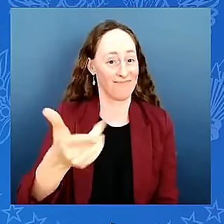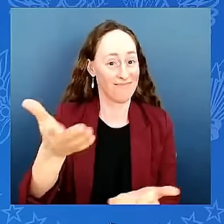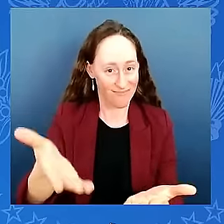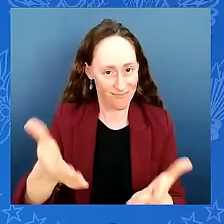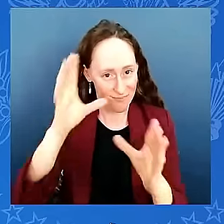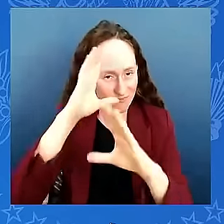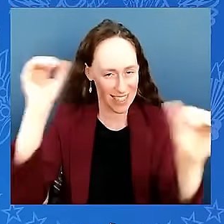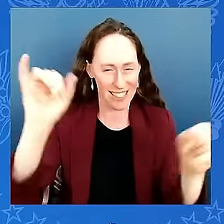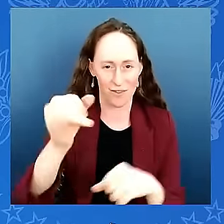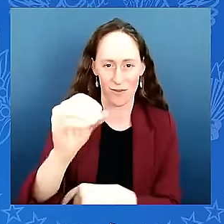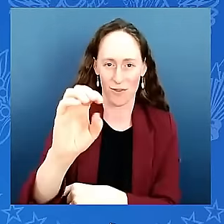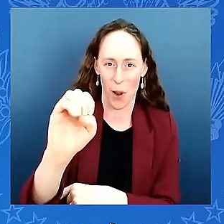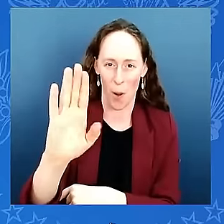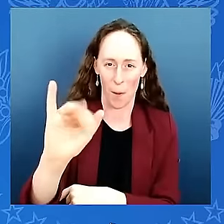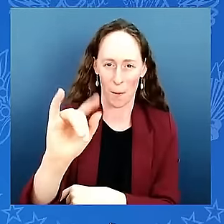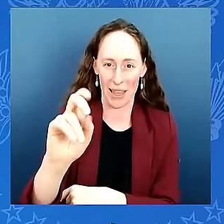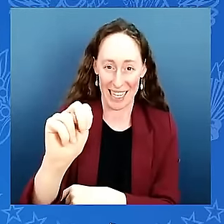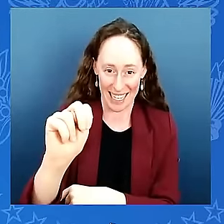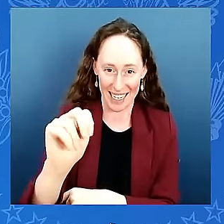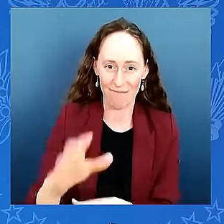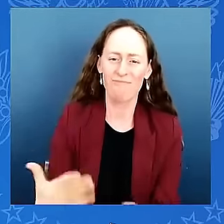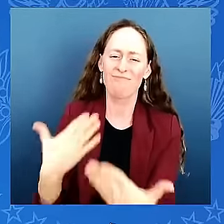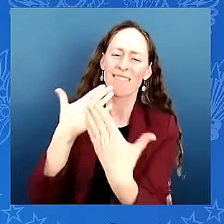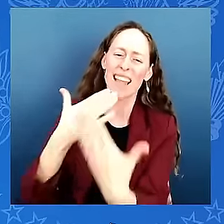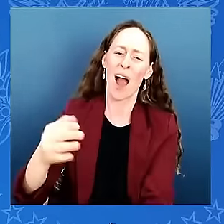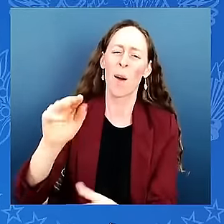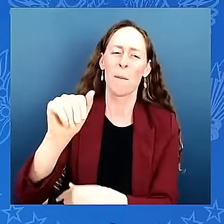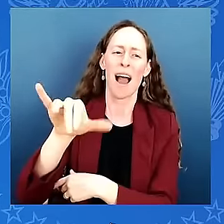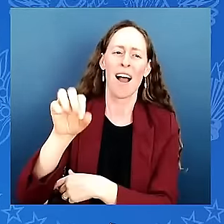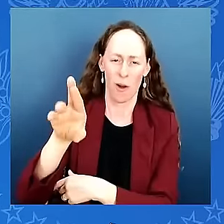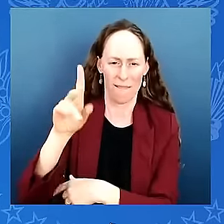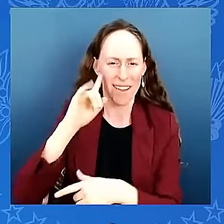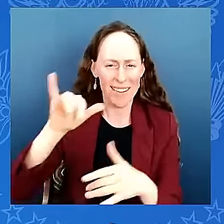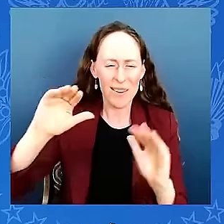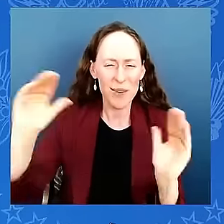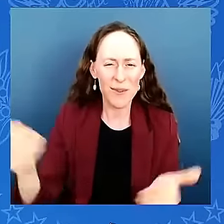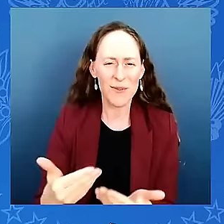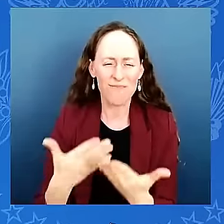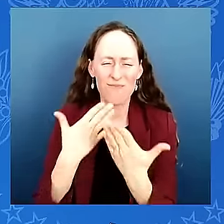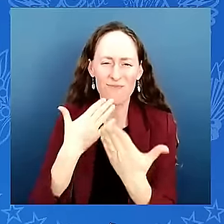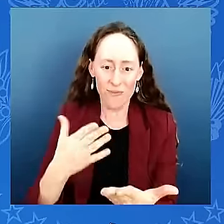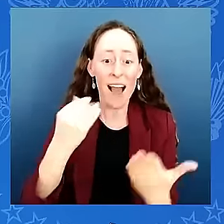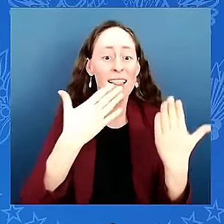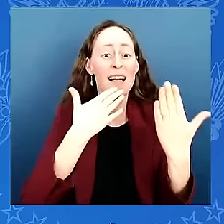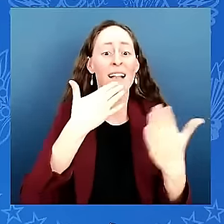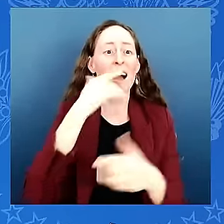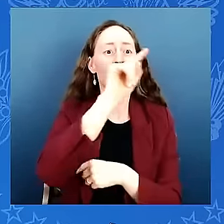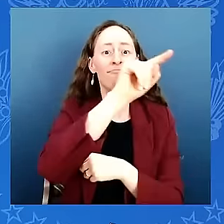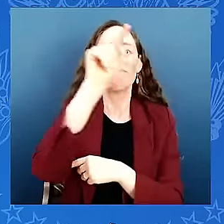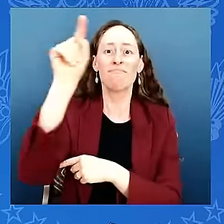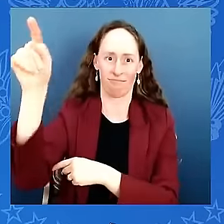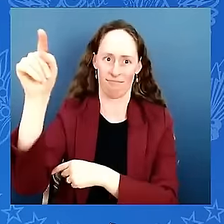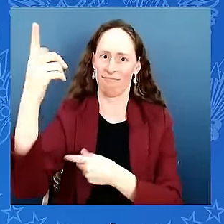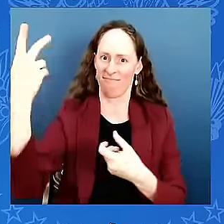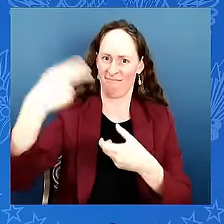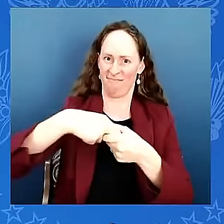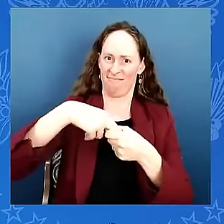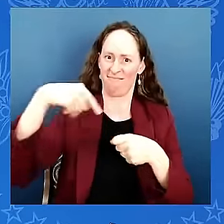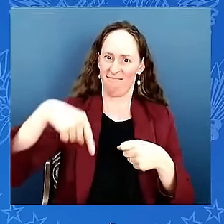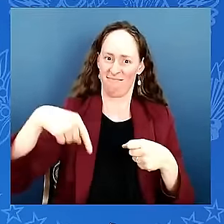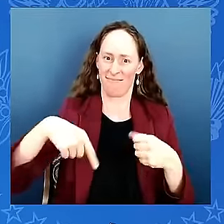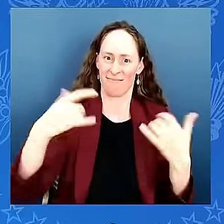thanks to all of you for joining us mayor woodfin chairman flores cecilia as well as jackie